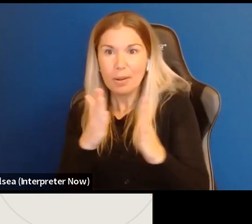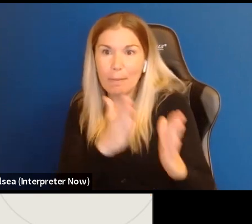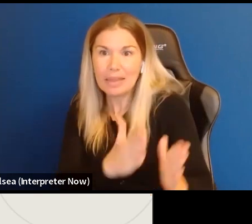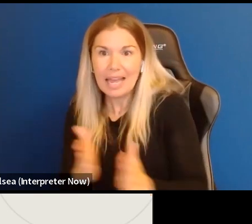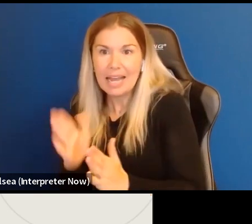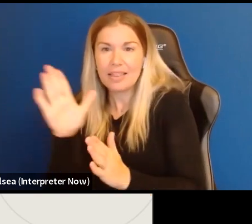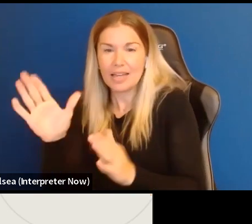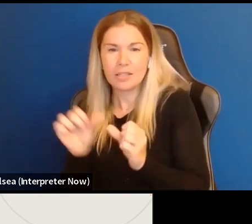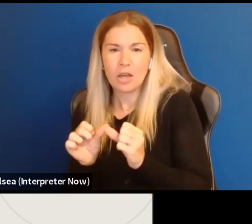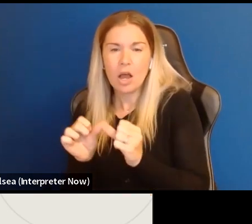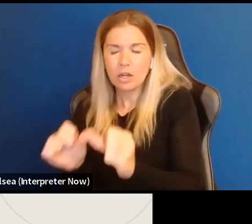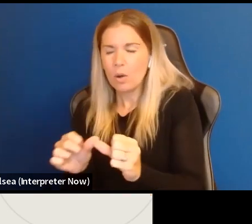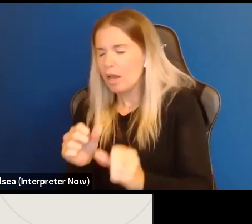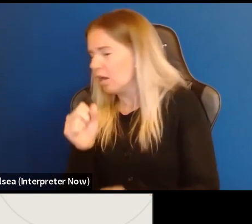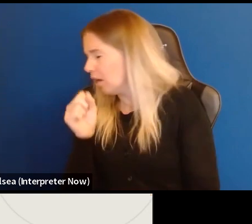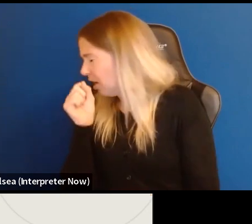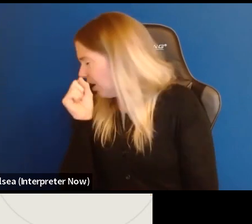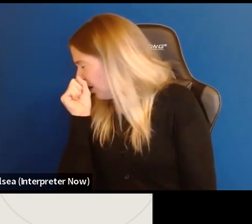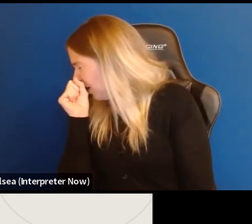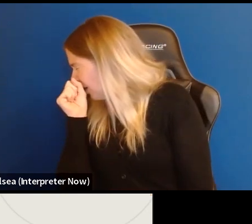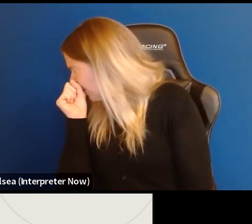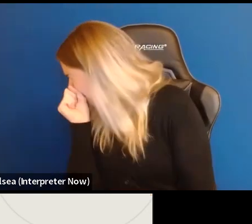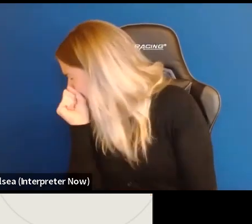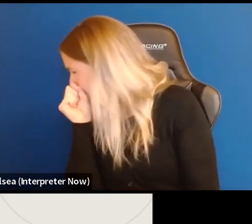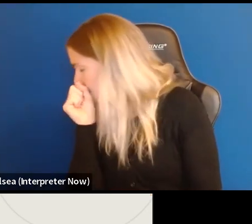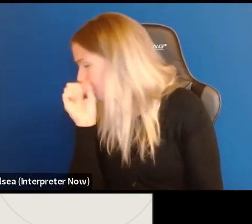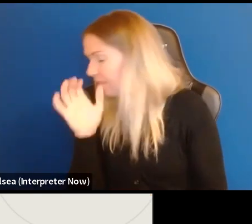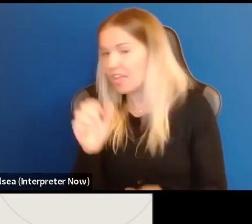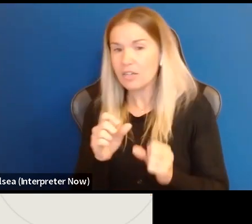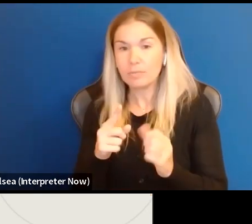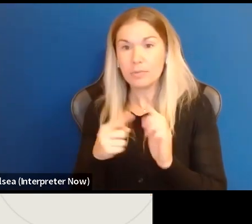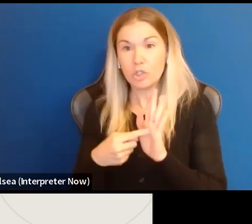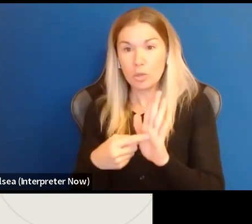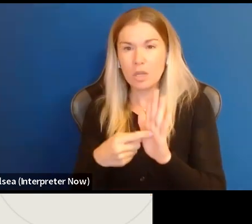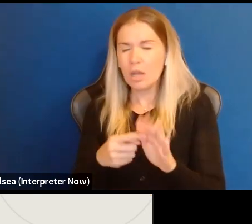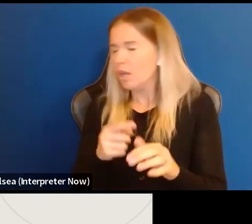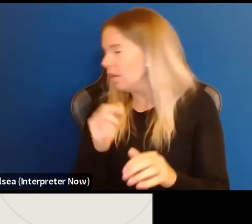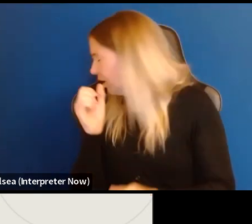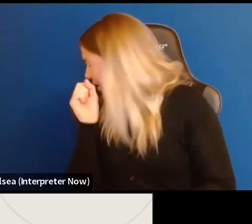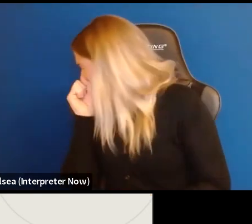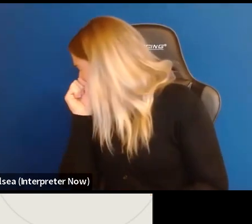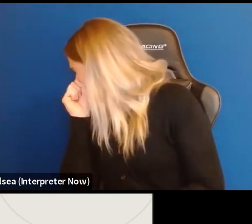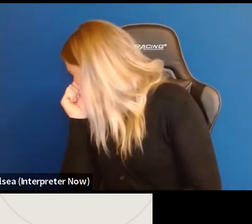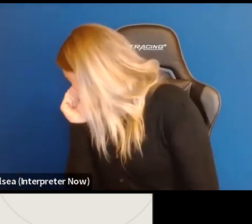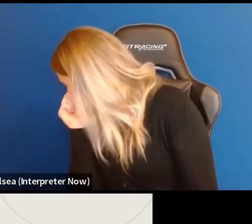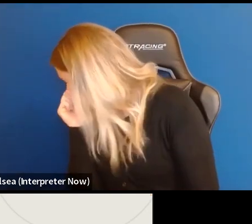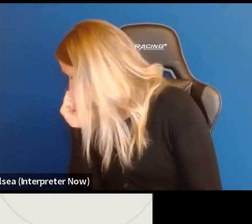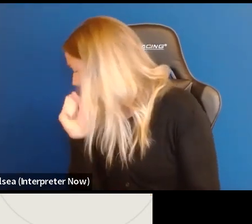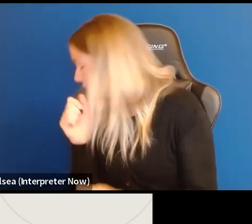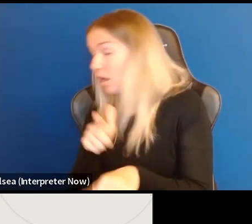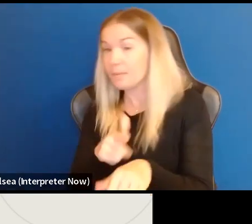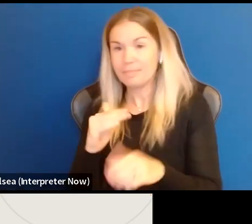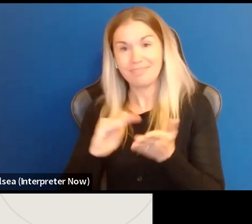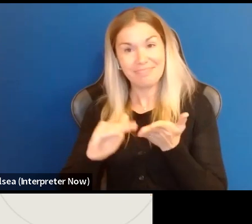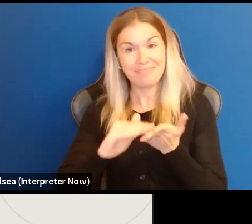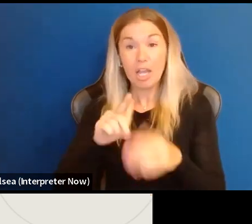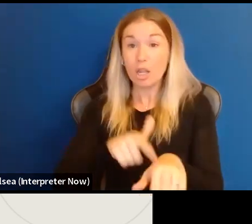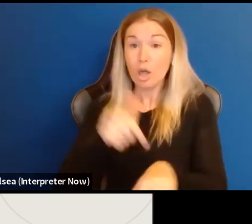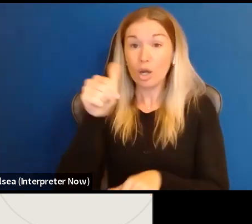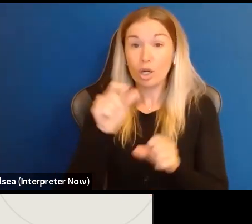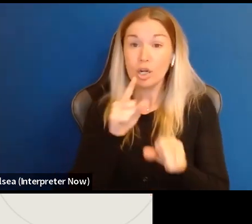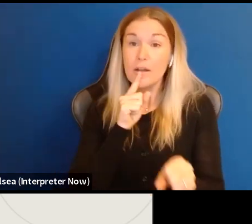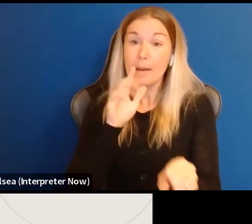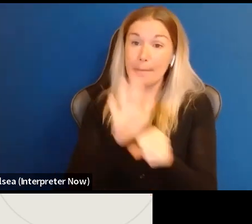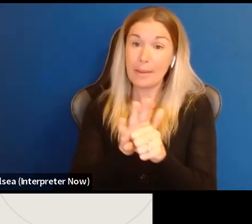something that shows longer commitment and engagement, both to equity and to continuing the work